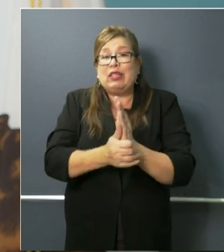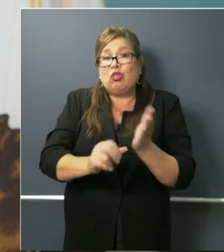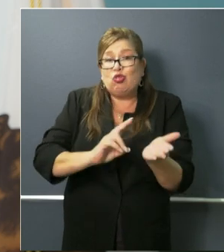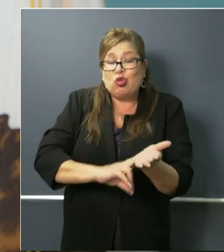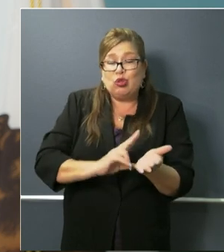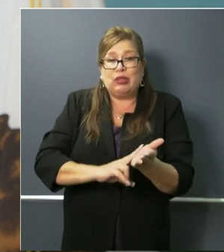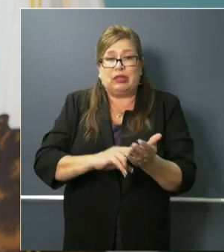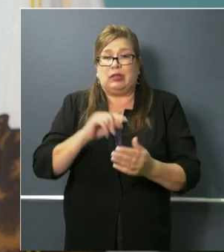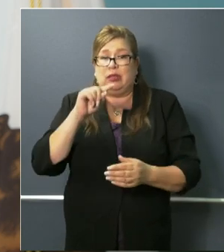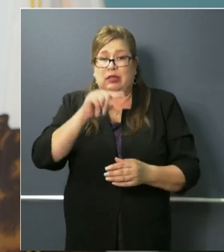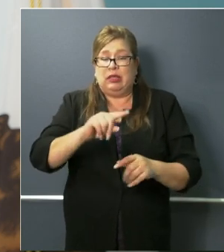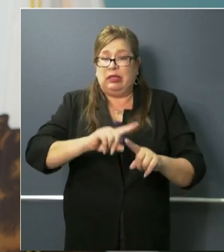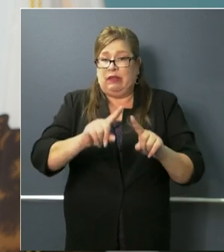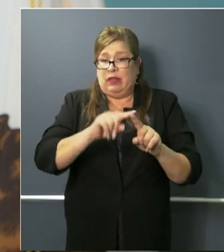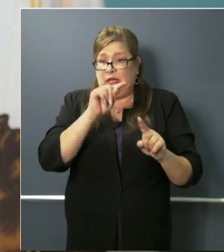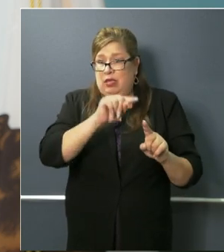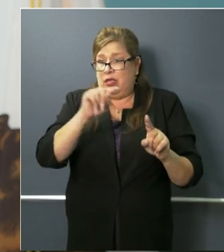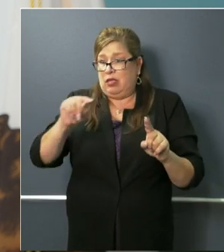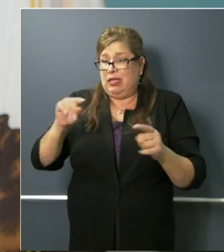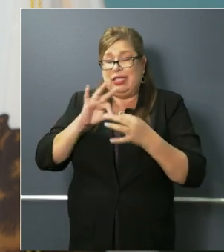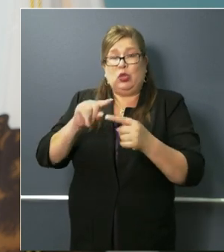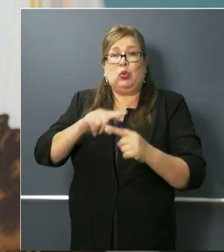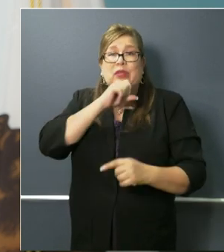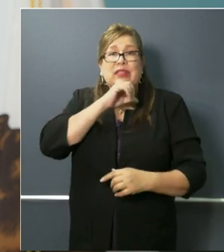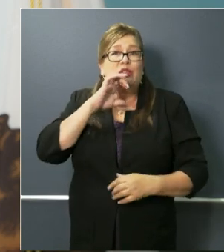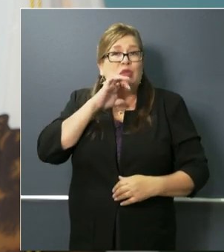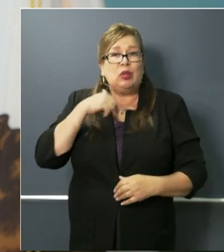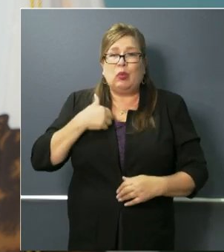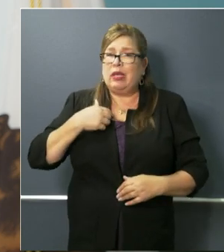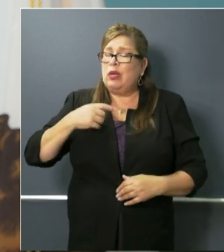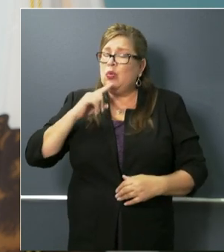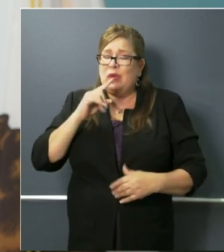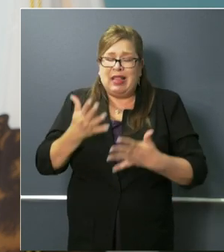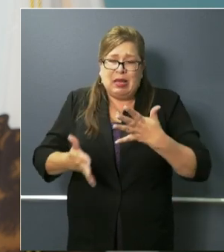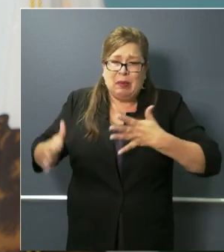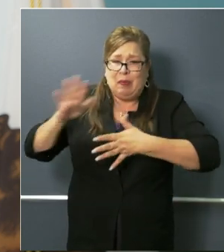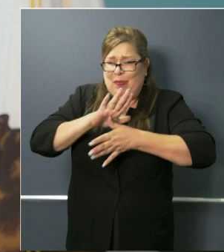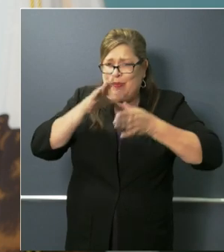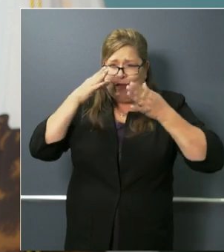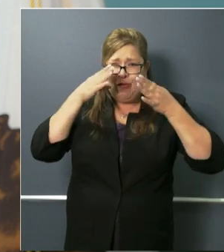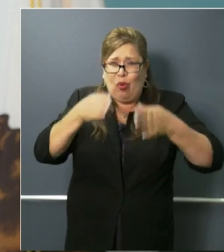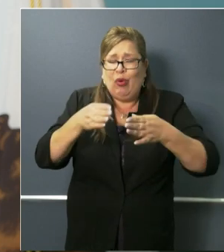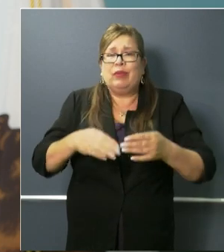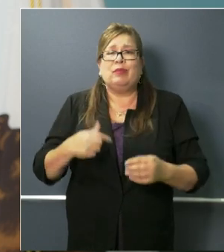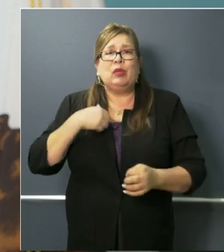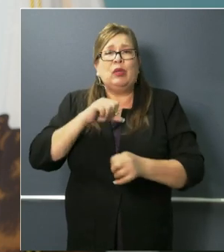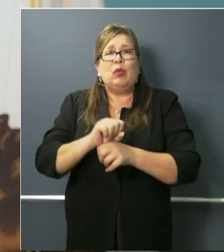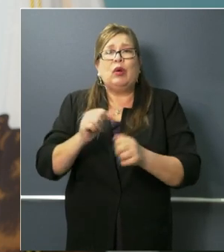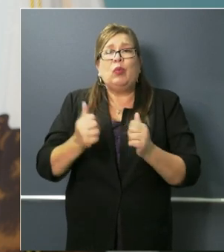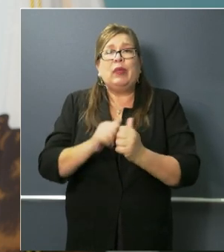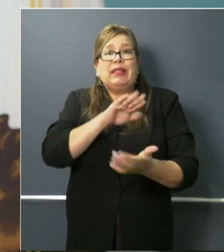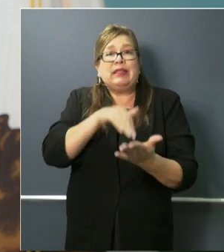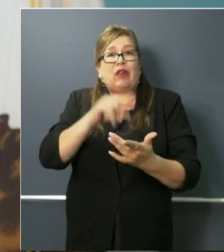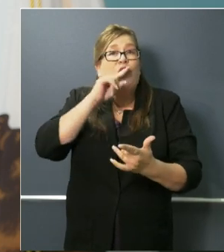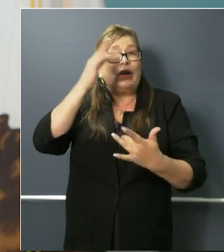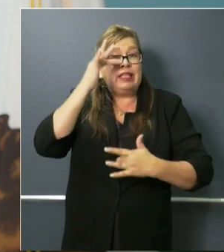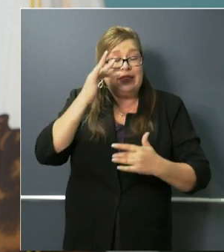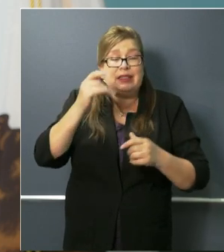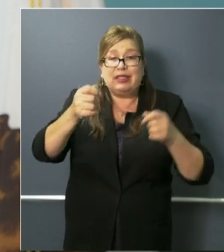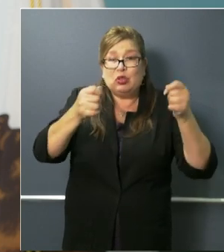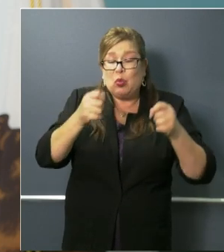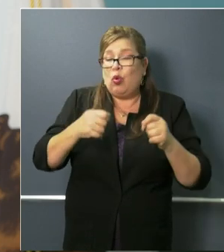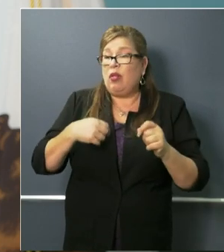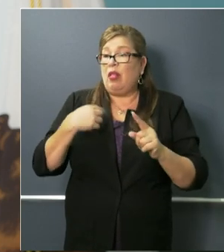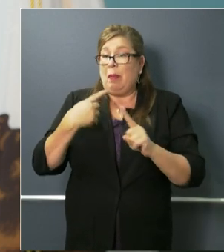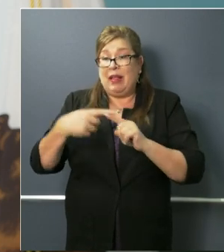be a top priority of focus on working with the CDC, not just our own health and human service representatives at the state and local